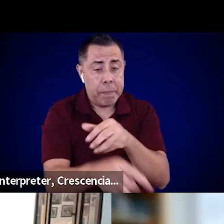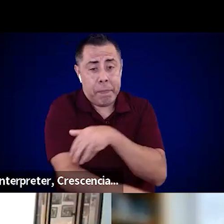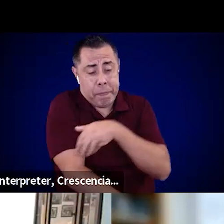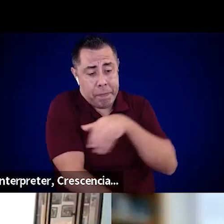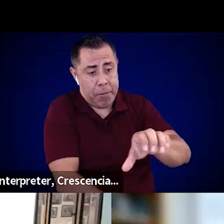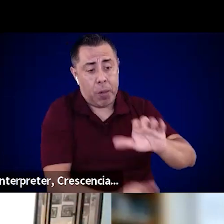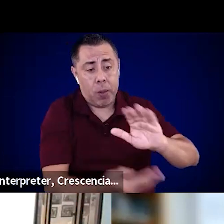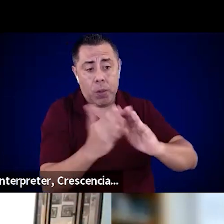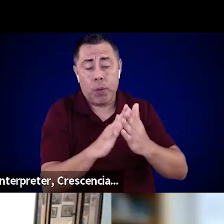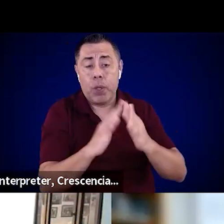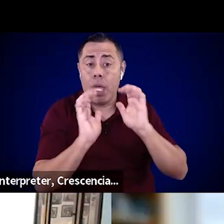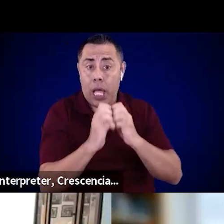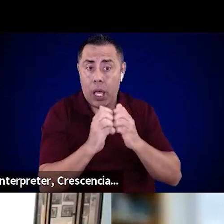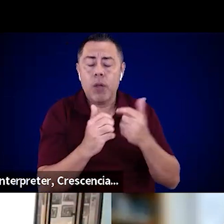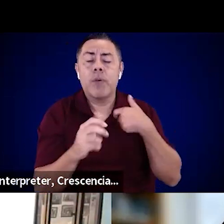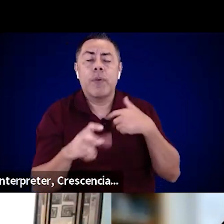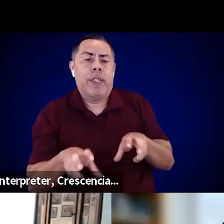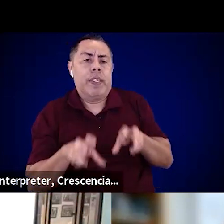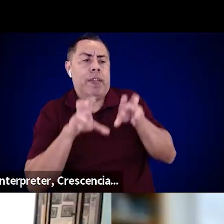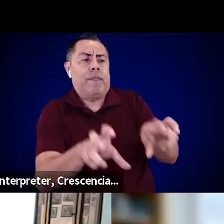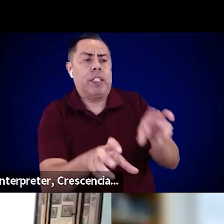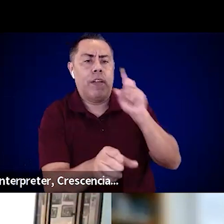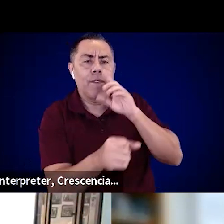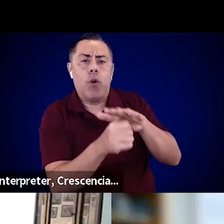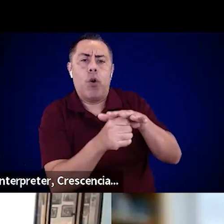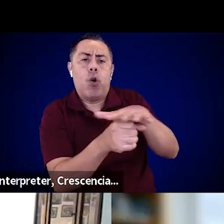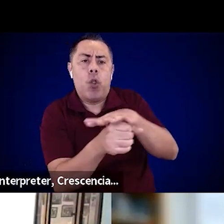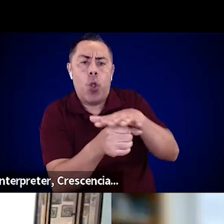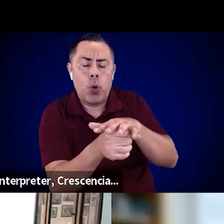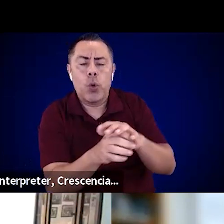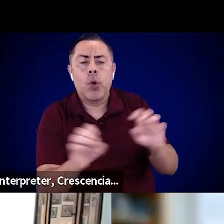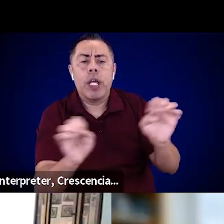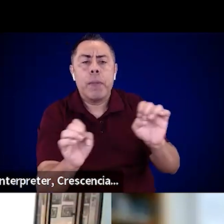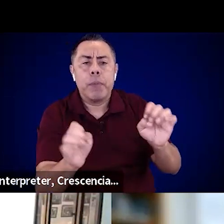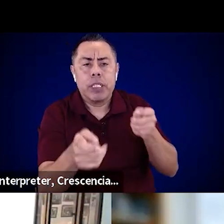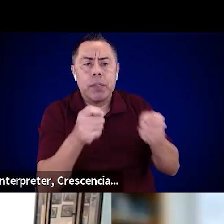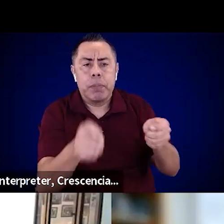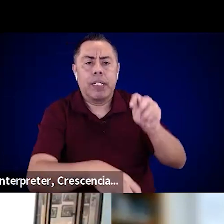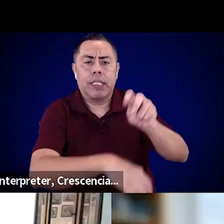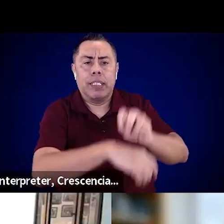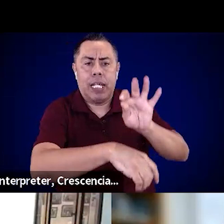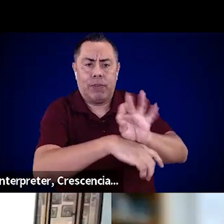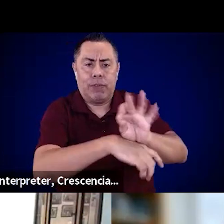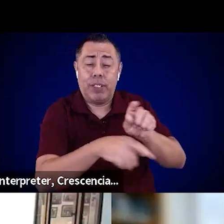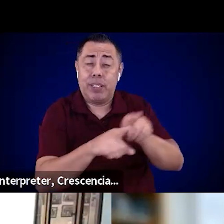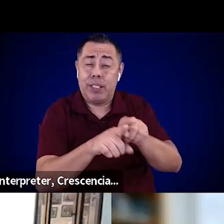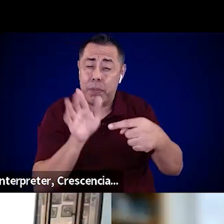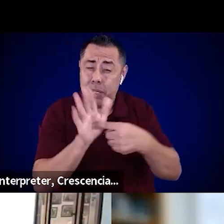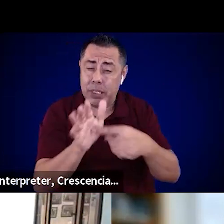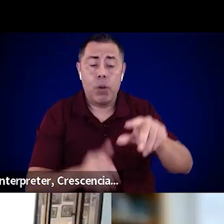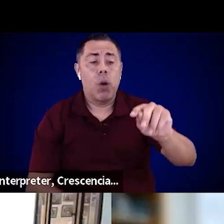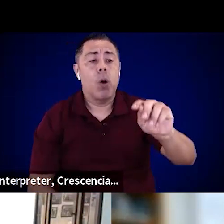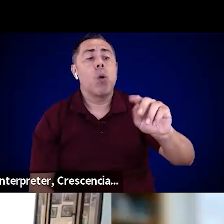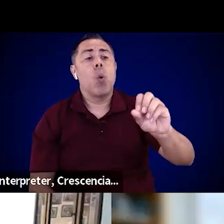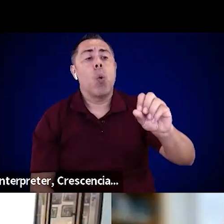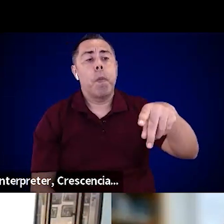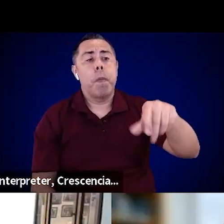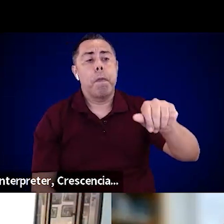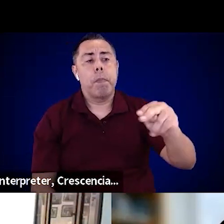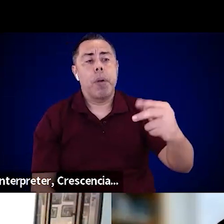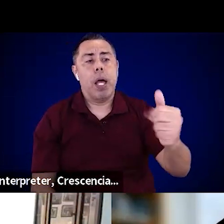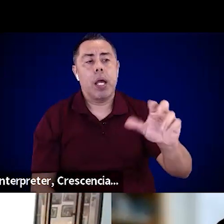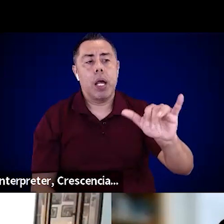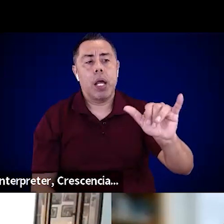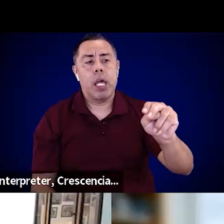management task forces such as the one in Topanga Canyon. These are community led, community run and government